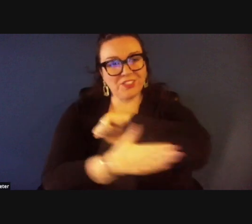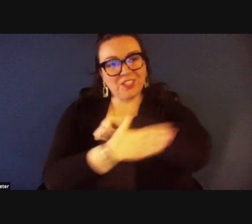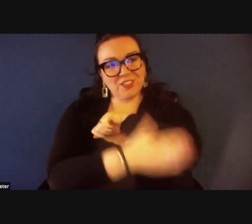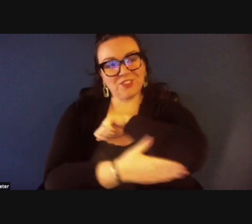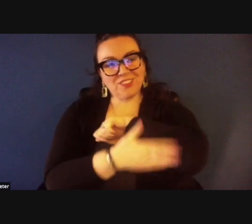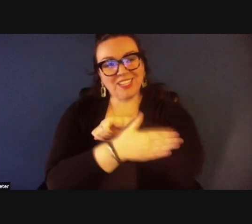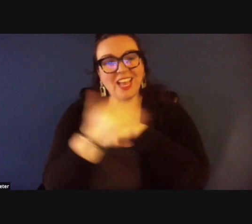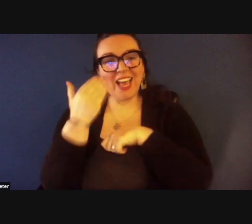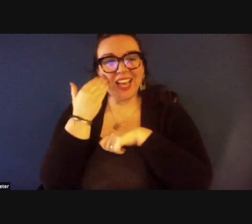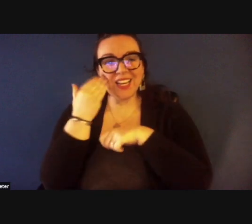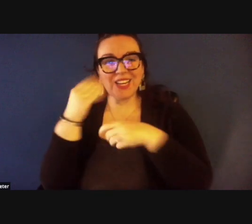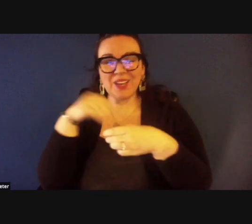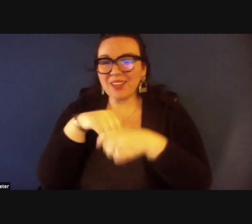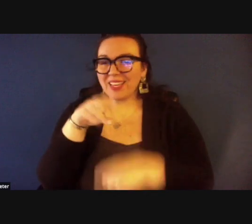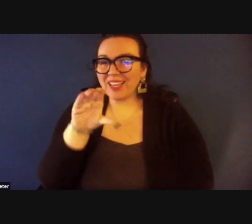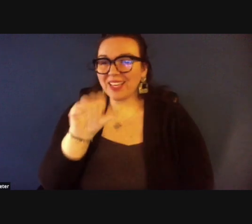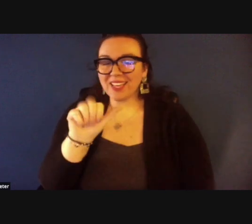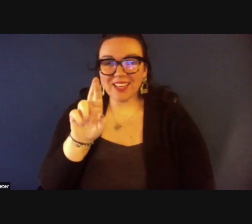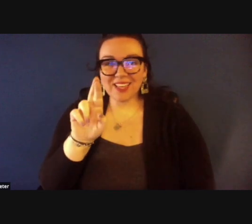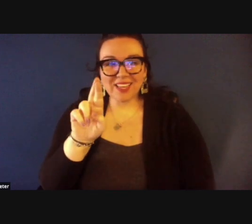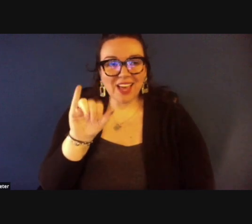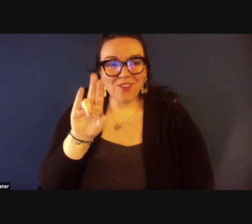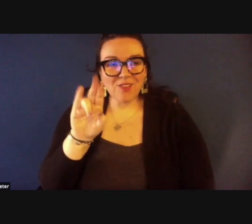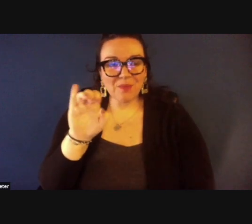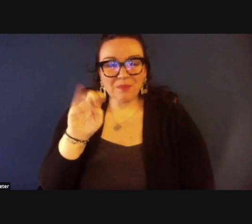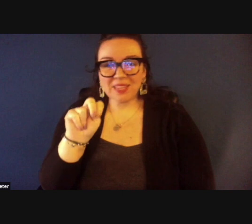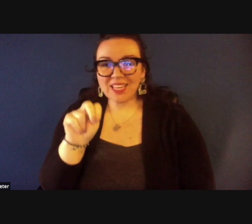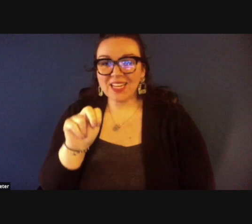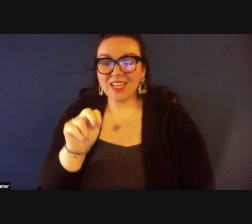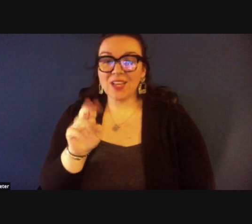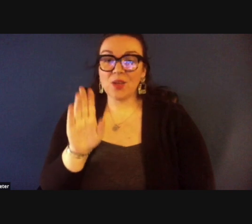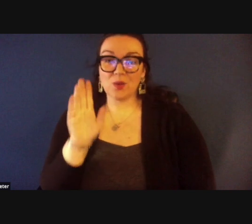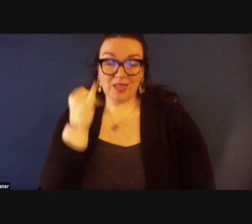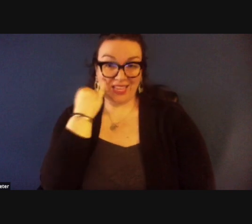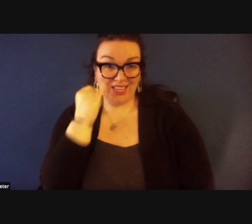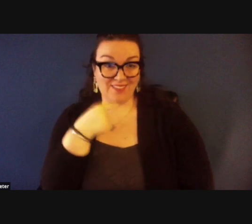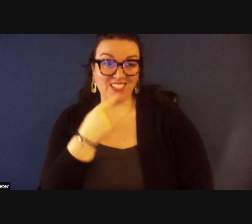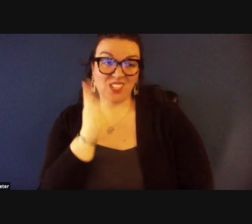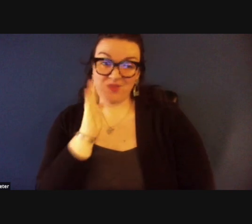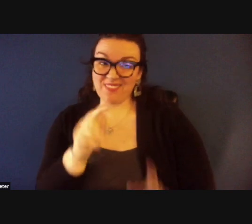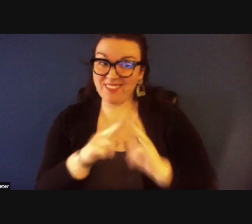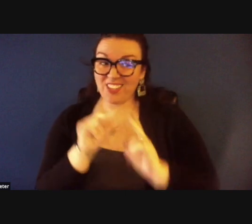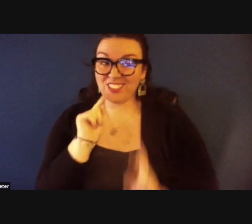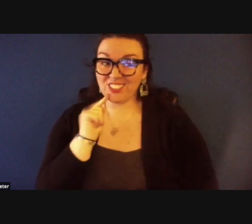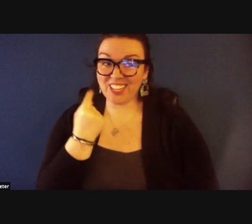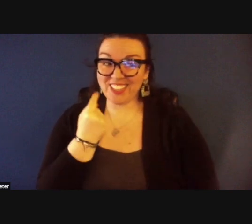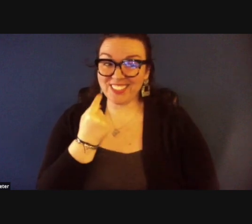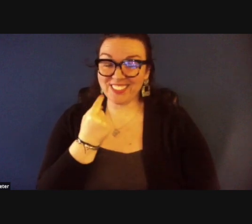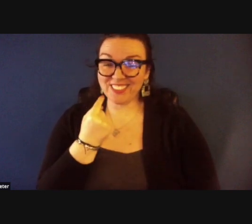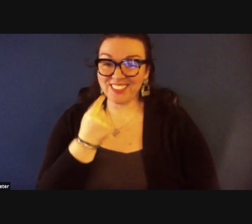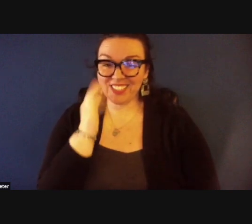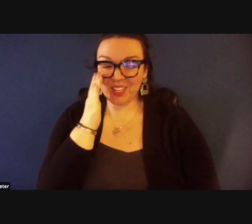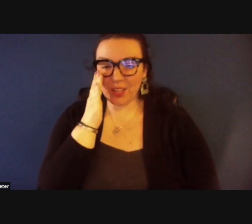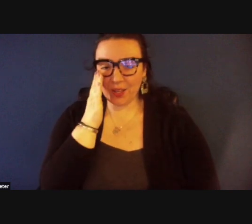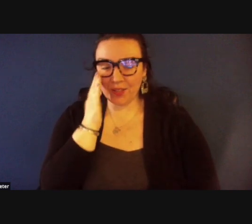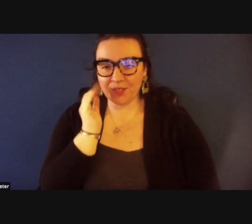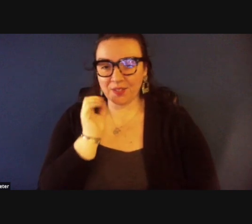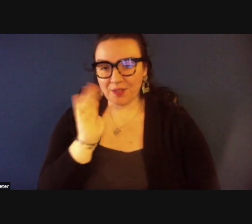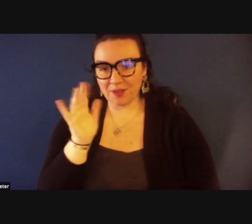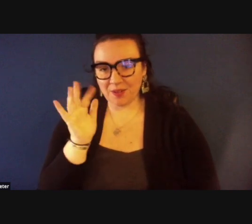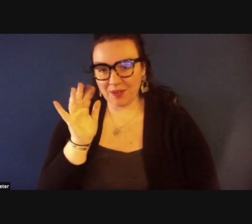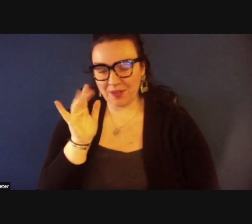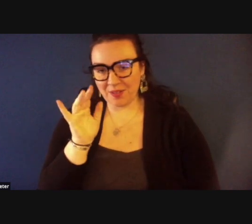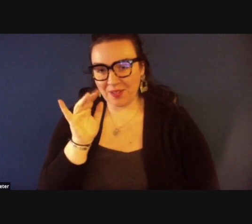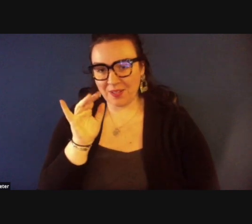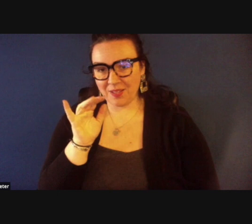i know it was in the caribbean well if i told you you're going to be very jealous but it was um um uh